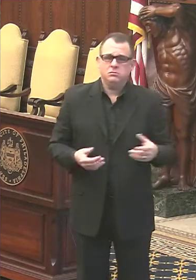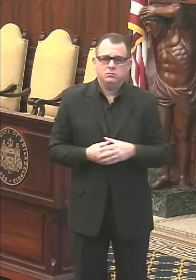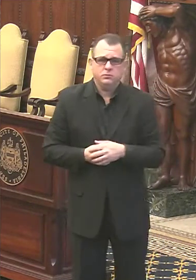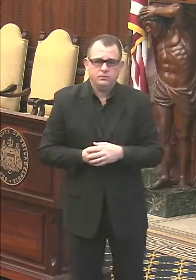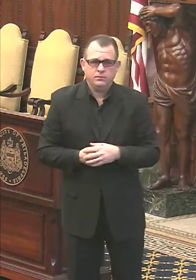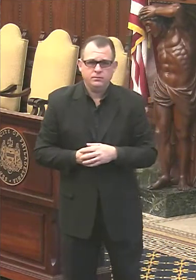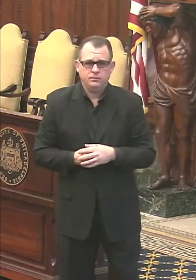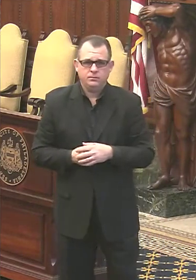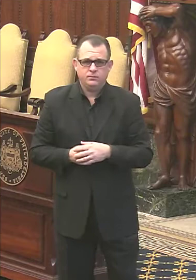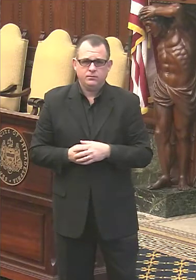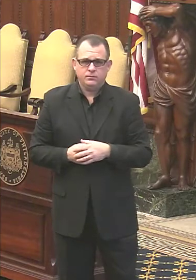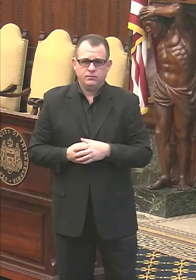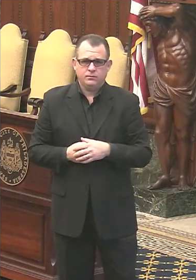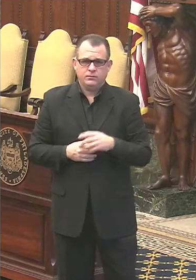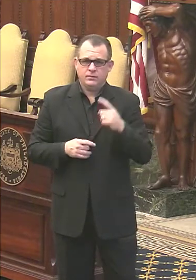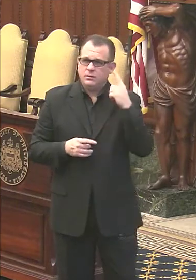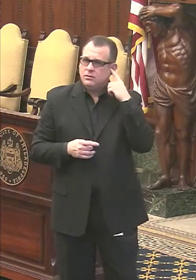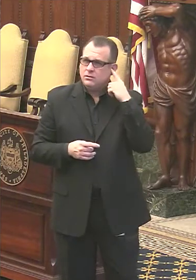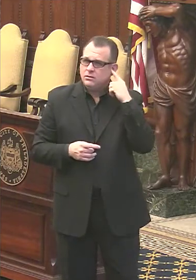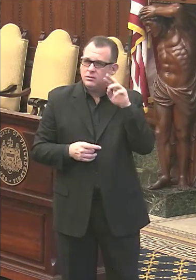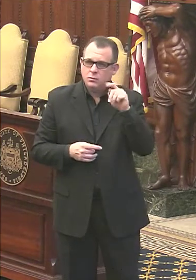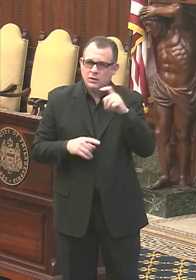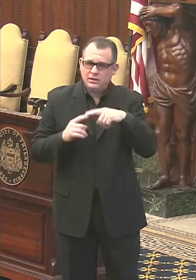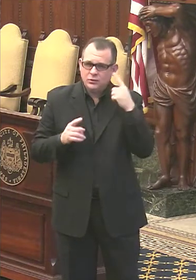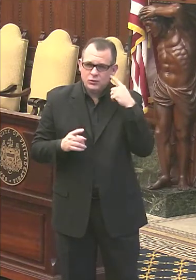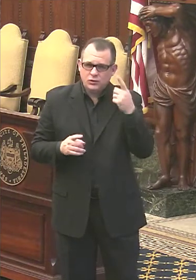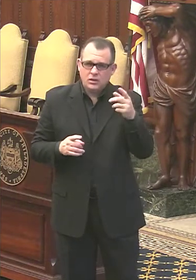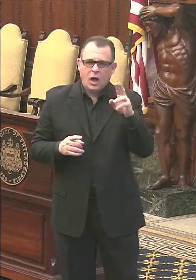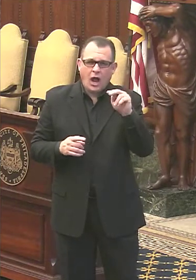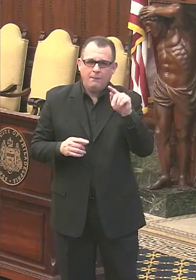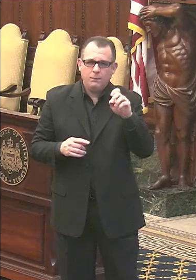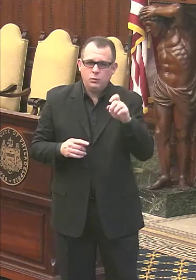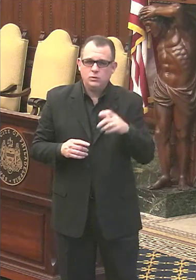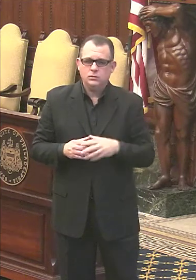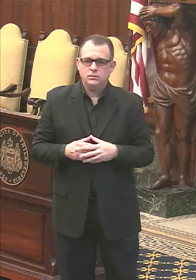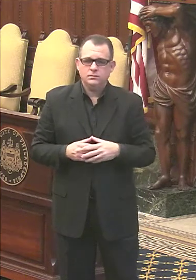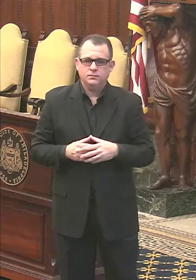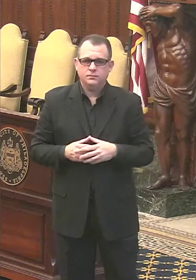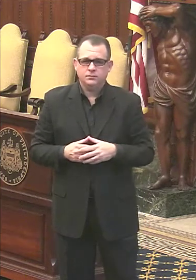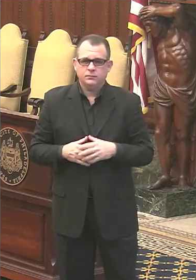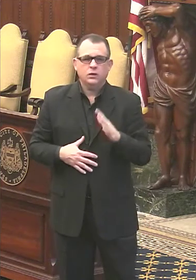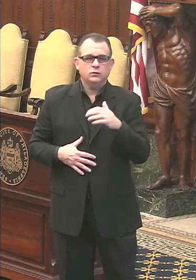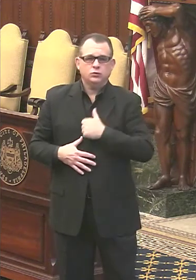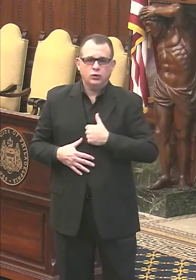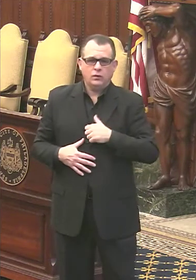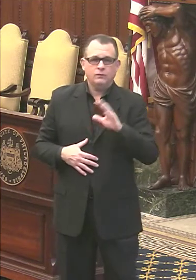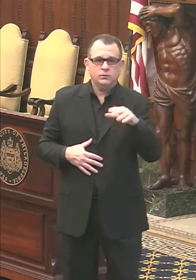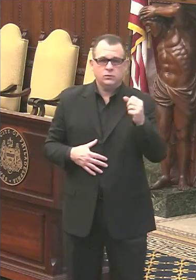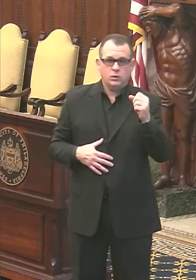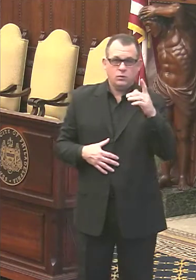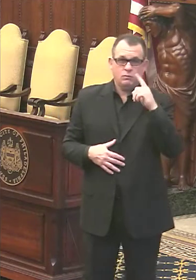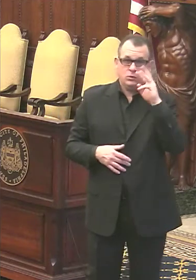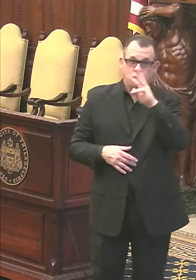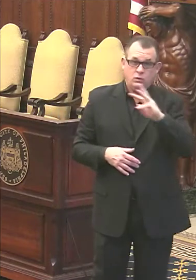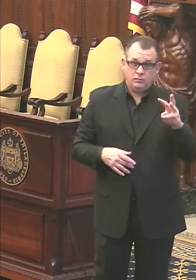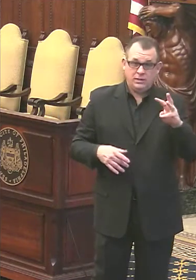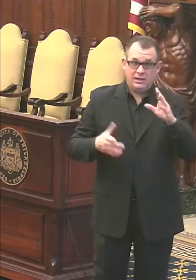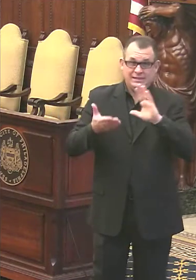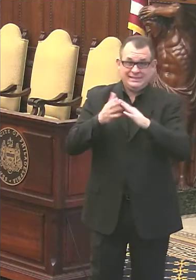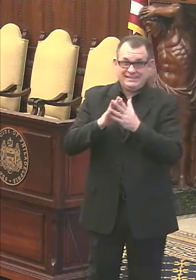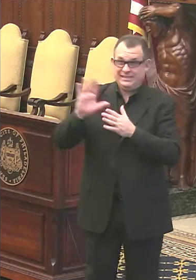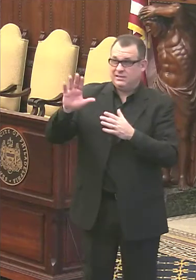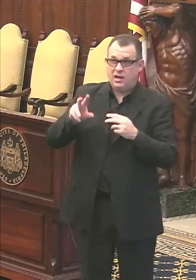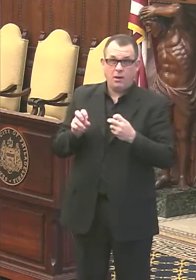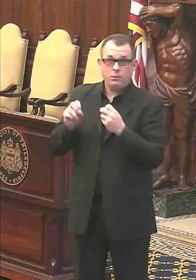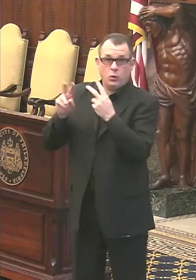You're muted. I can't hear you. Jacqueline. Where are you? Yeah. So the, the website, the city's putting up though, you